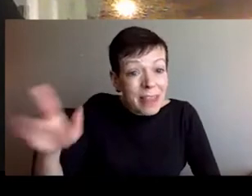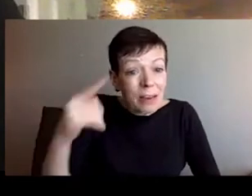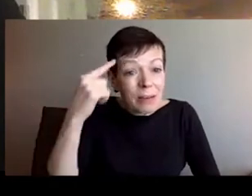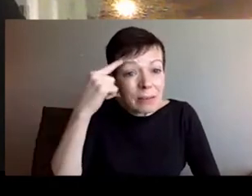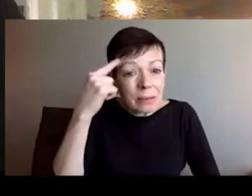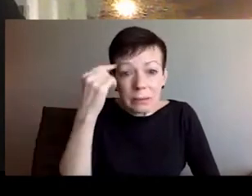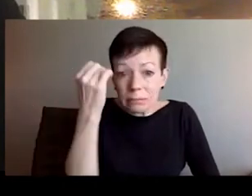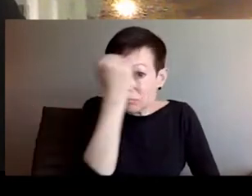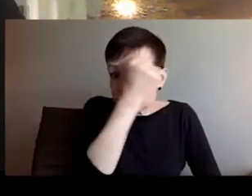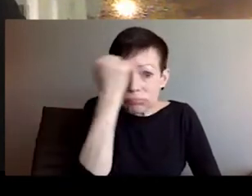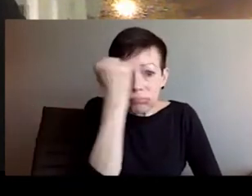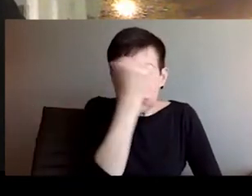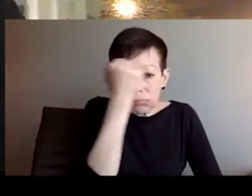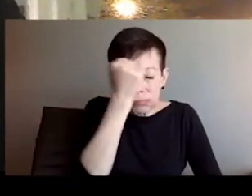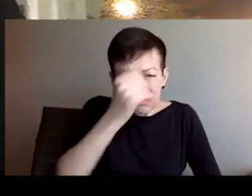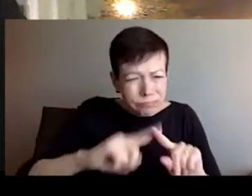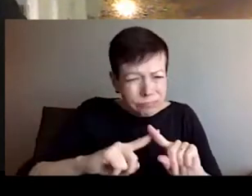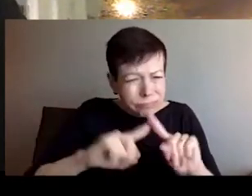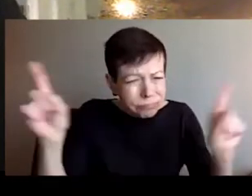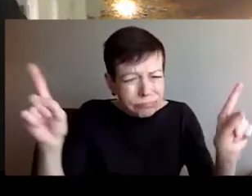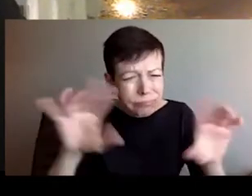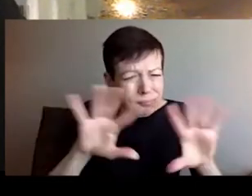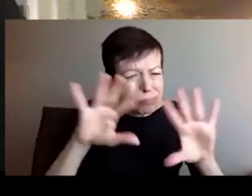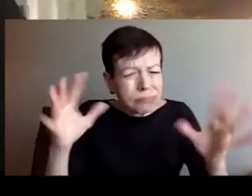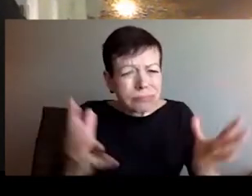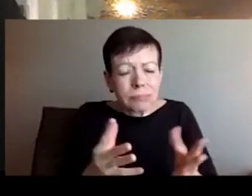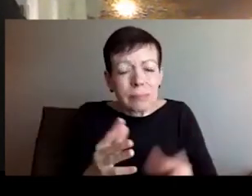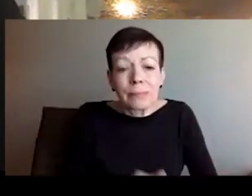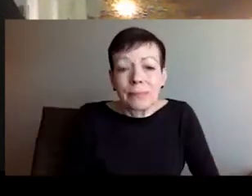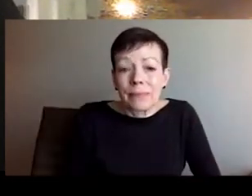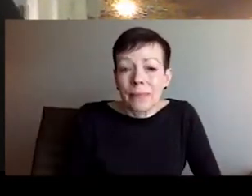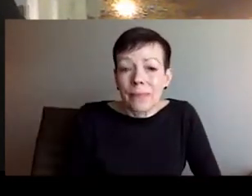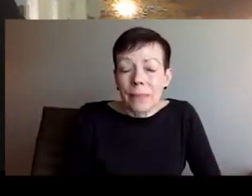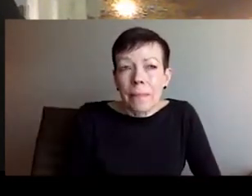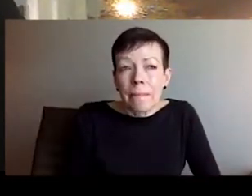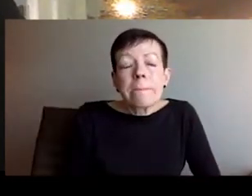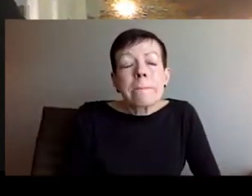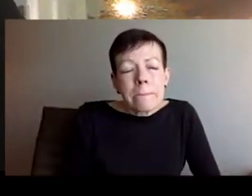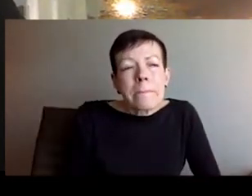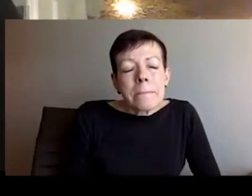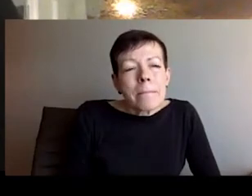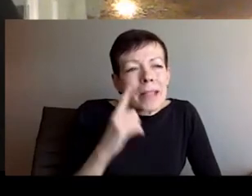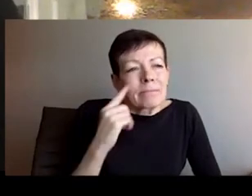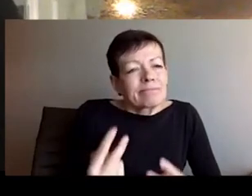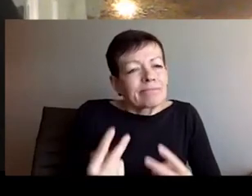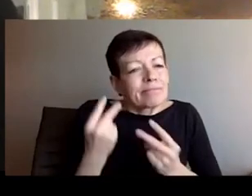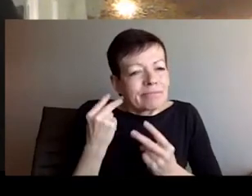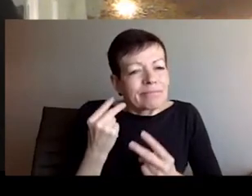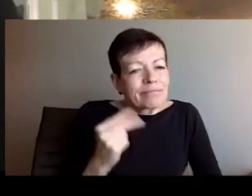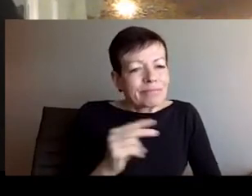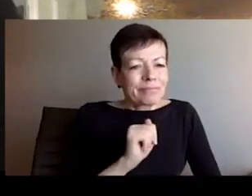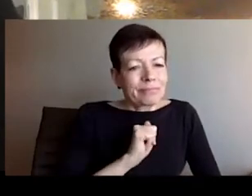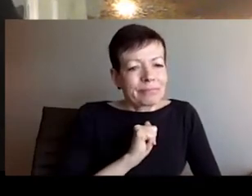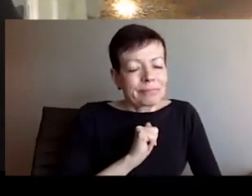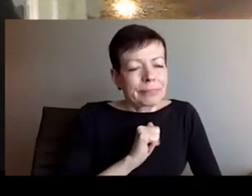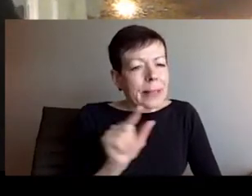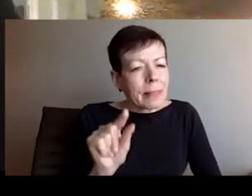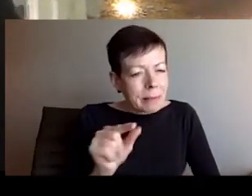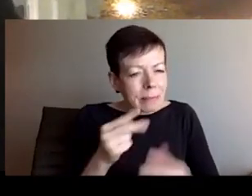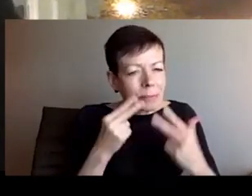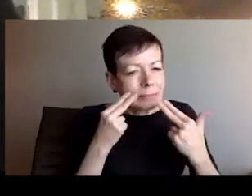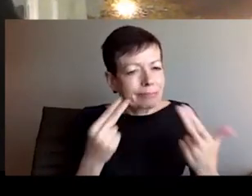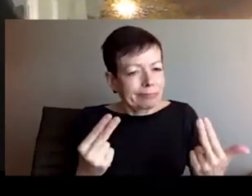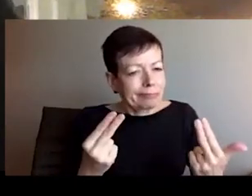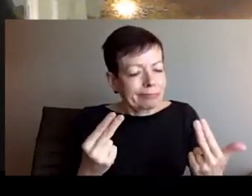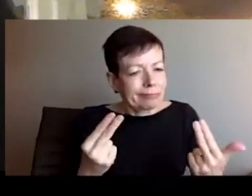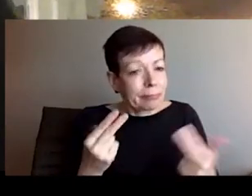this disaster would never happen. And I think our problem that is that we think about Putin and Russian government